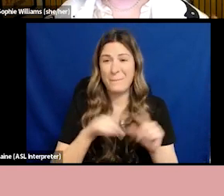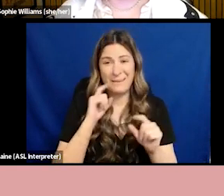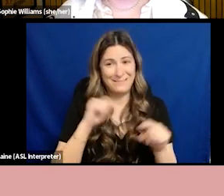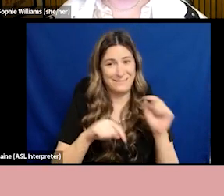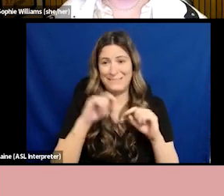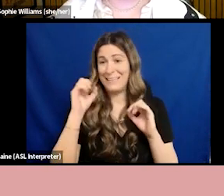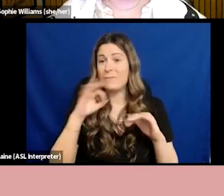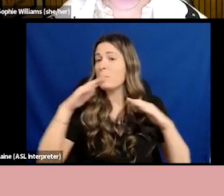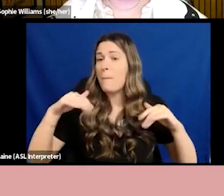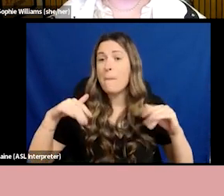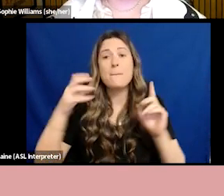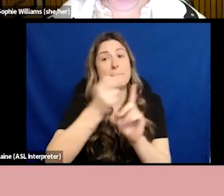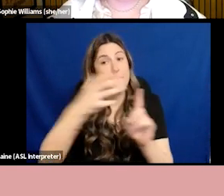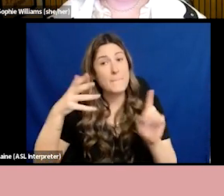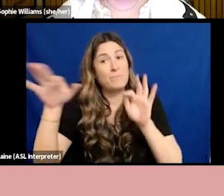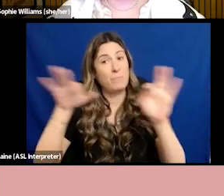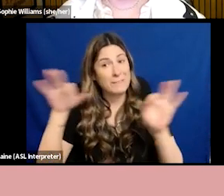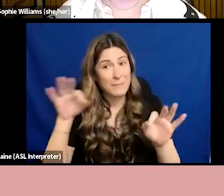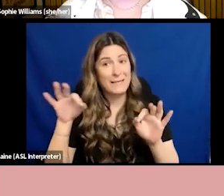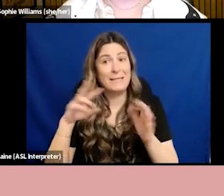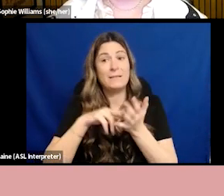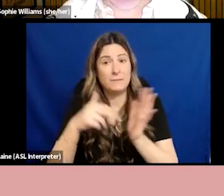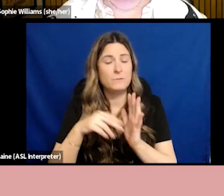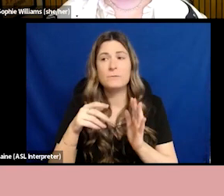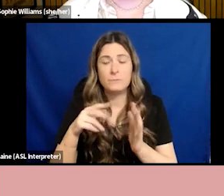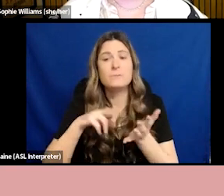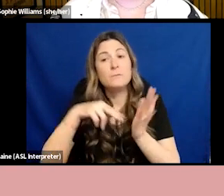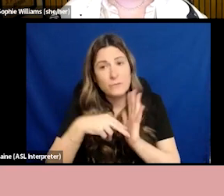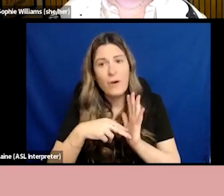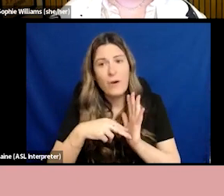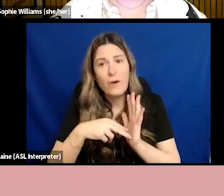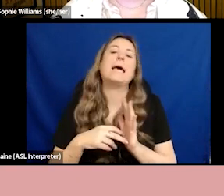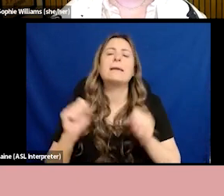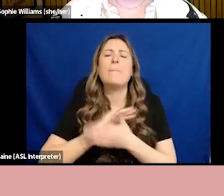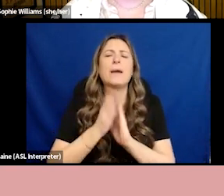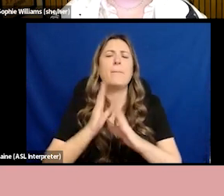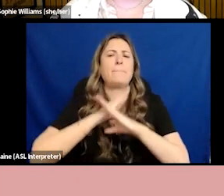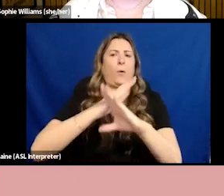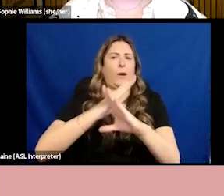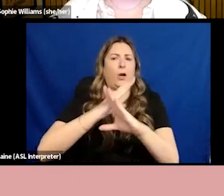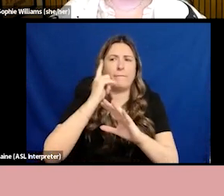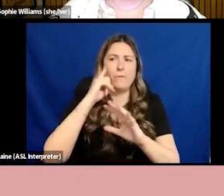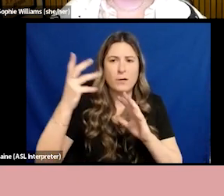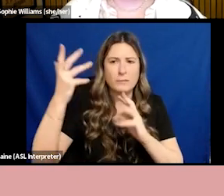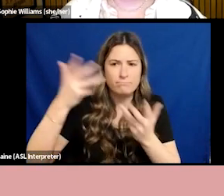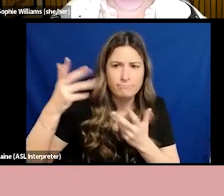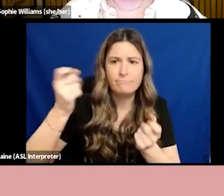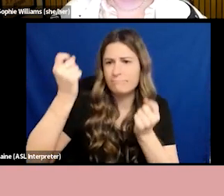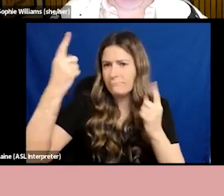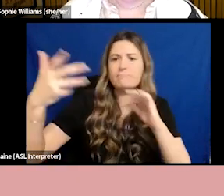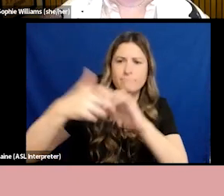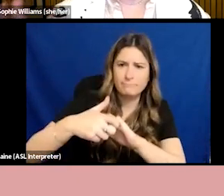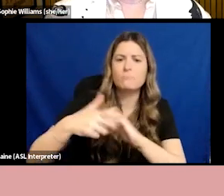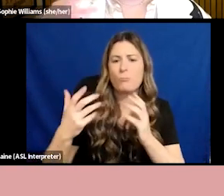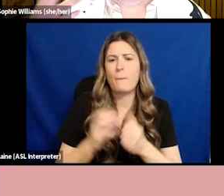correct opportunity to collaborate with one another. And so I'm going to go through these two terms, I think are really foundational to the work.